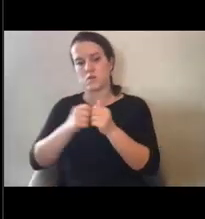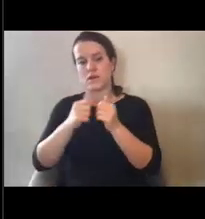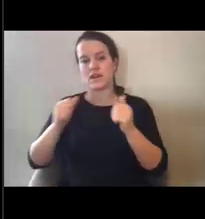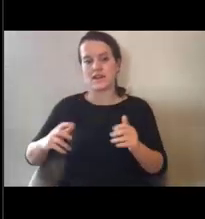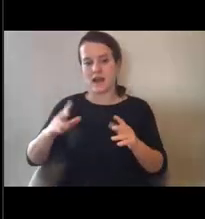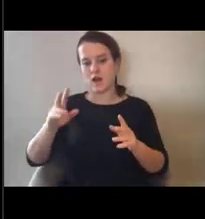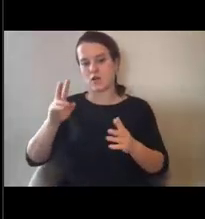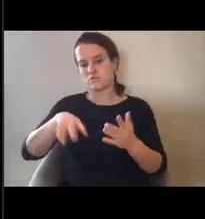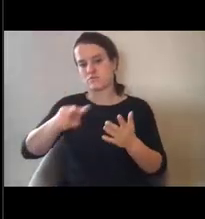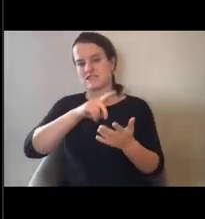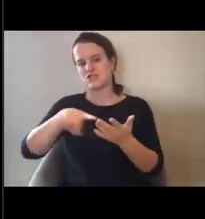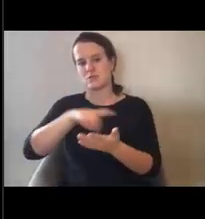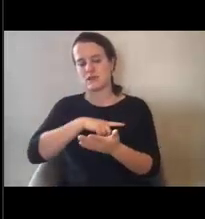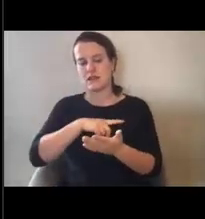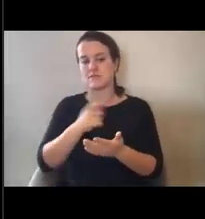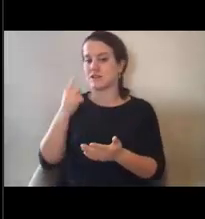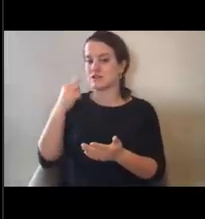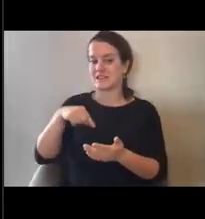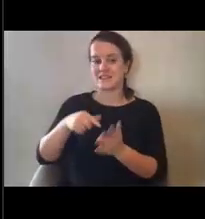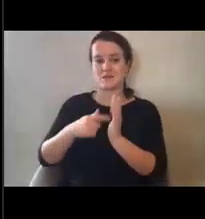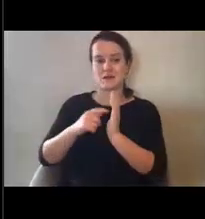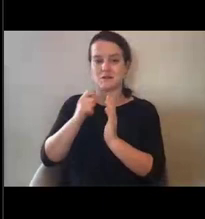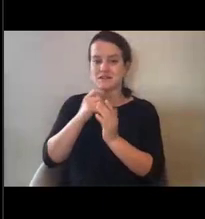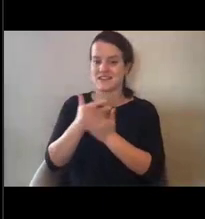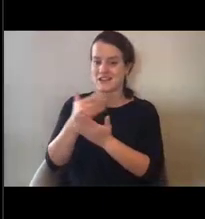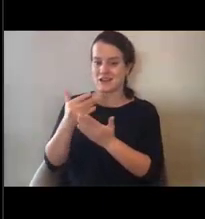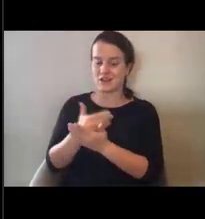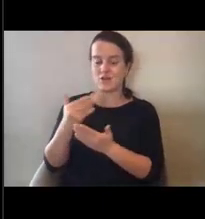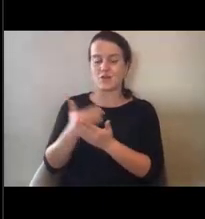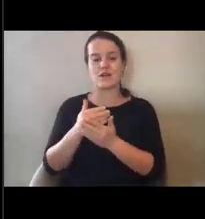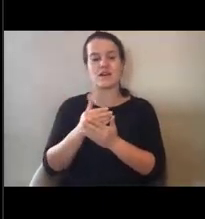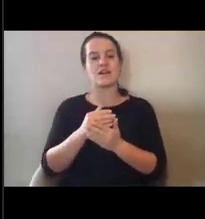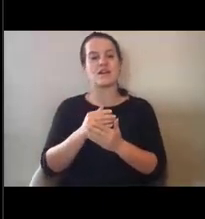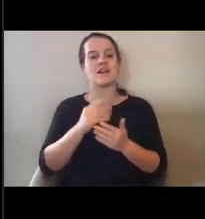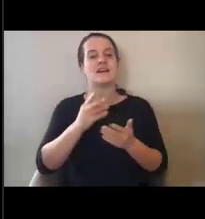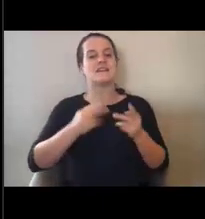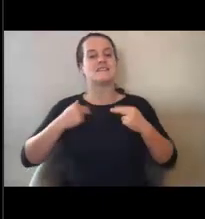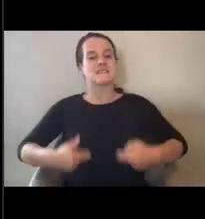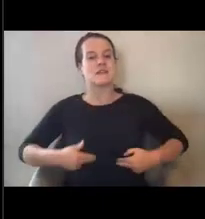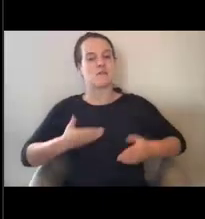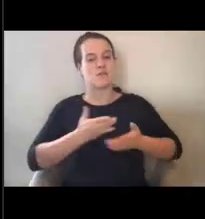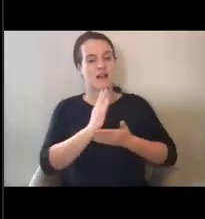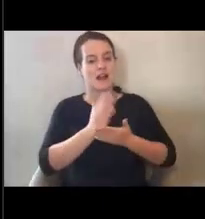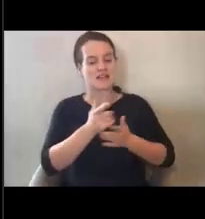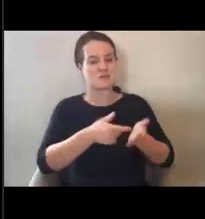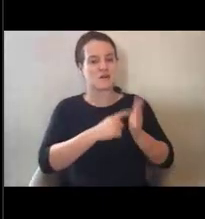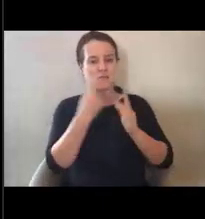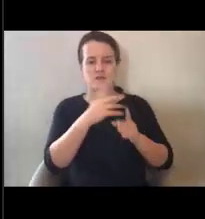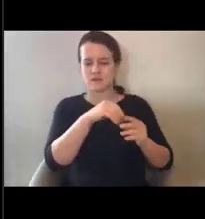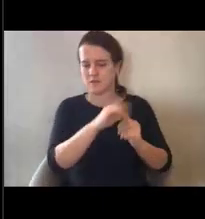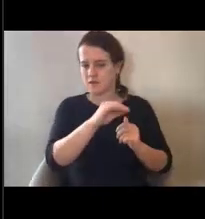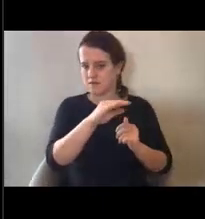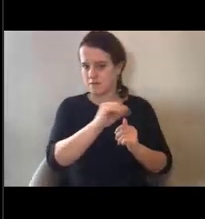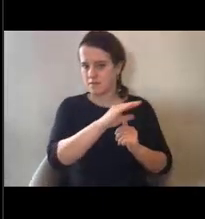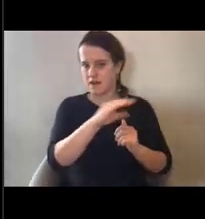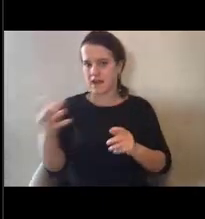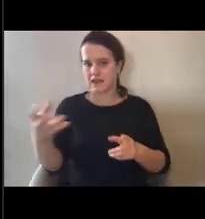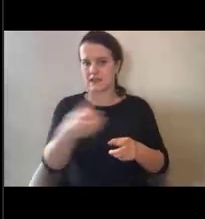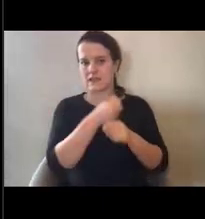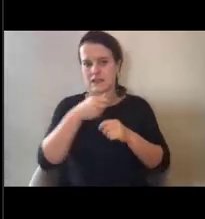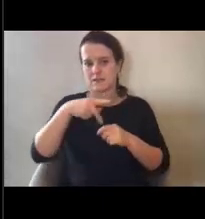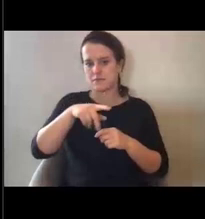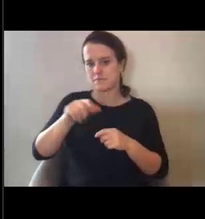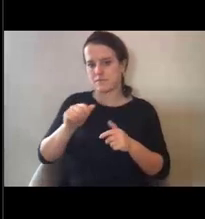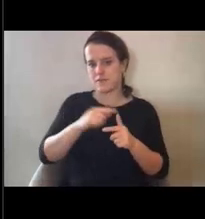These requirements are not new. Civil rights requirements have always been a part of FEMA and recipient obligations, including the impartial and equitable